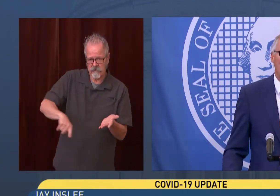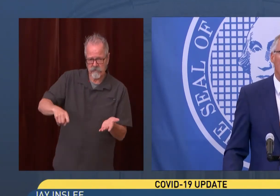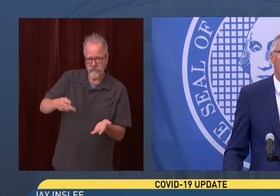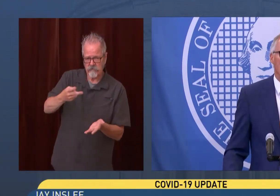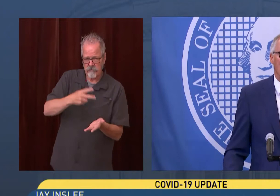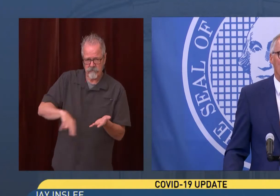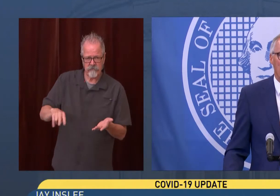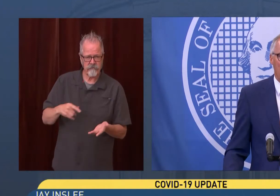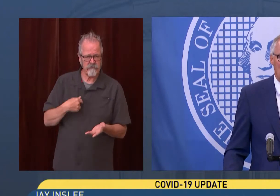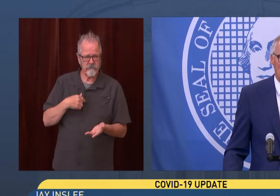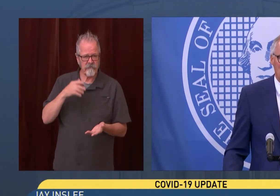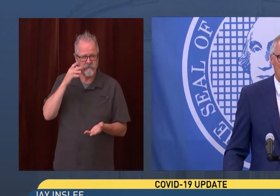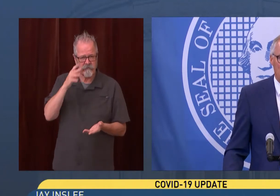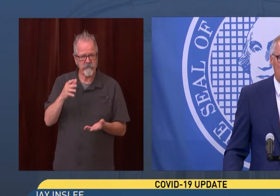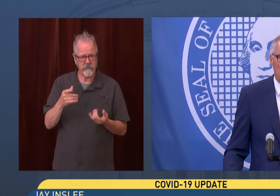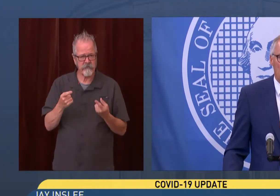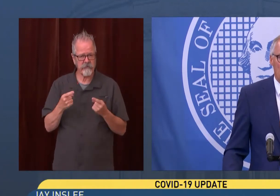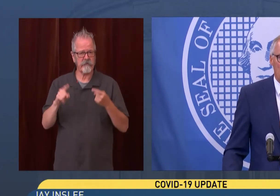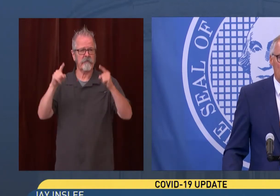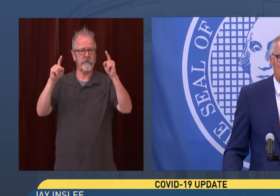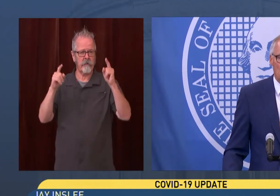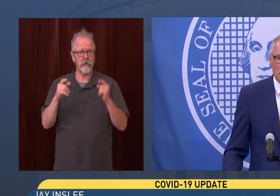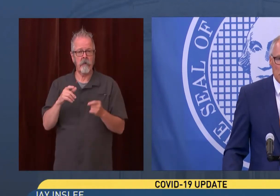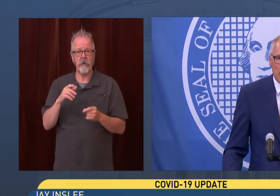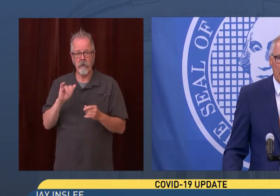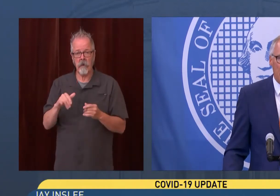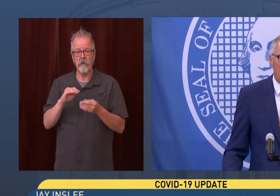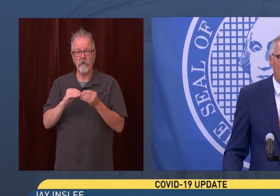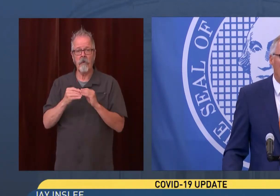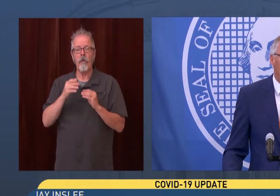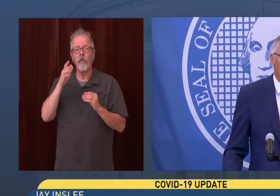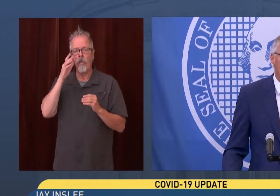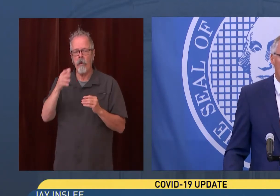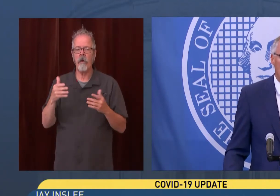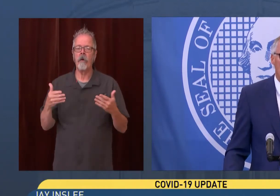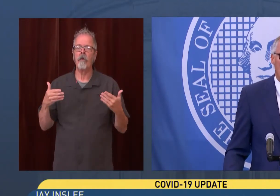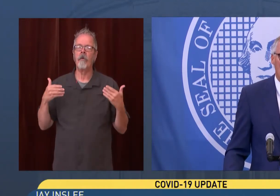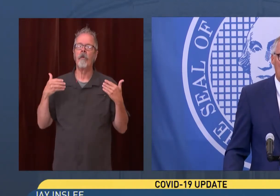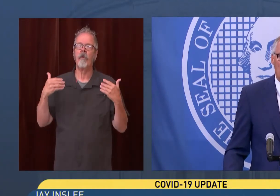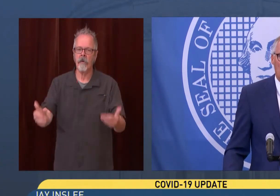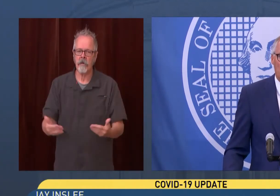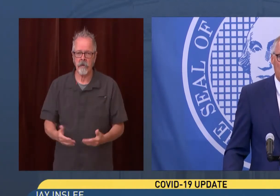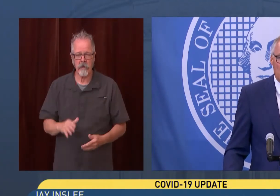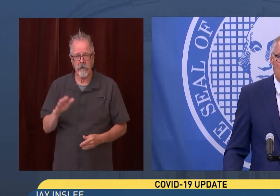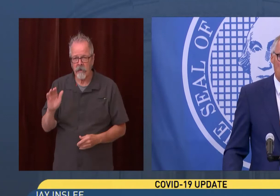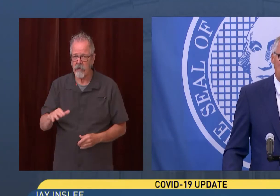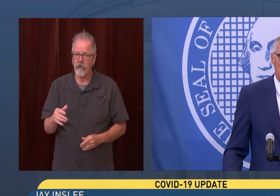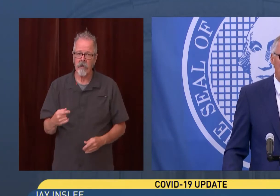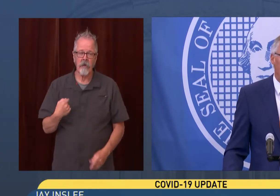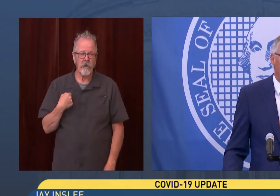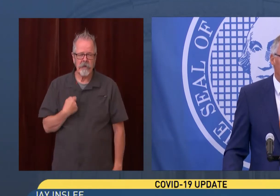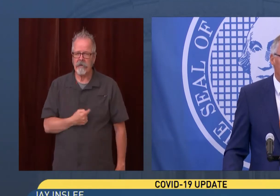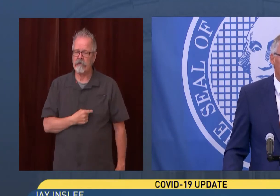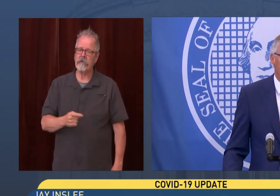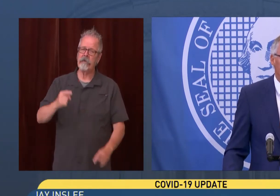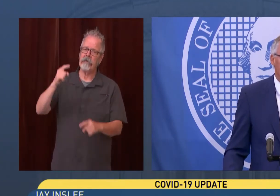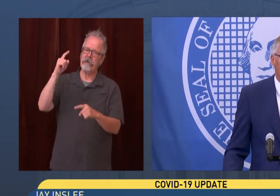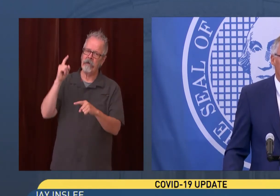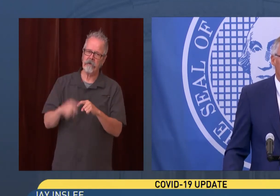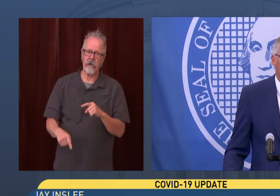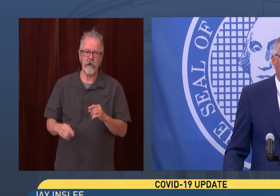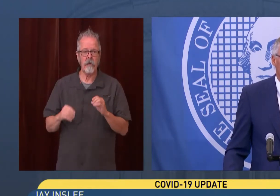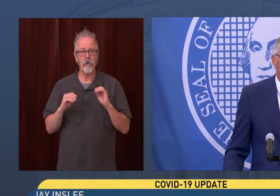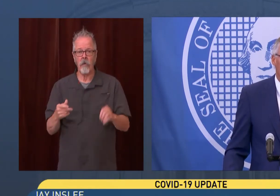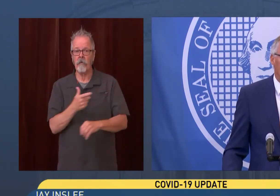be effective to include the vaccination rate, because we just can't have unvaccinated people injuring their fellow citizens.